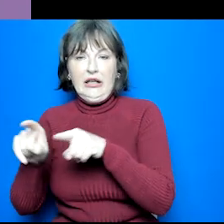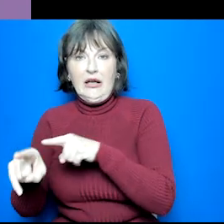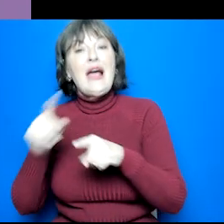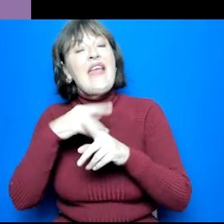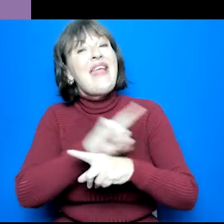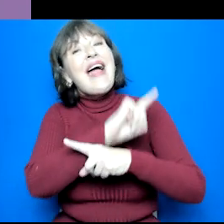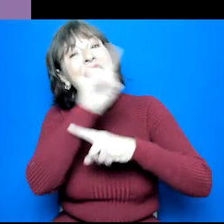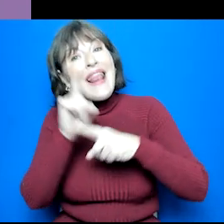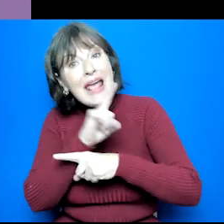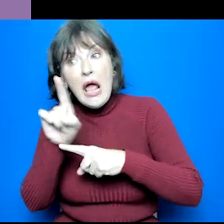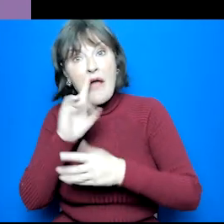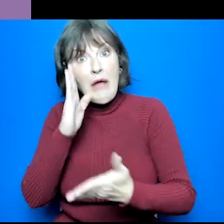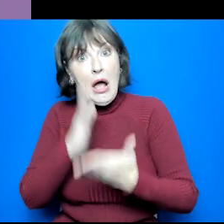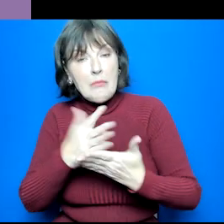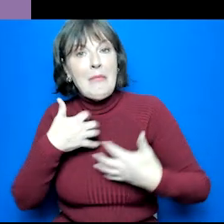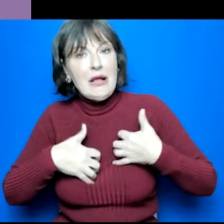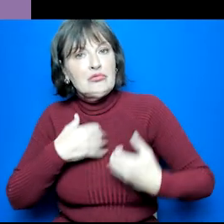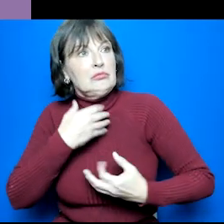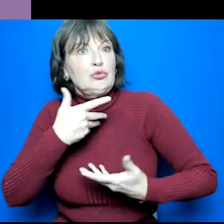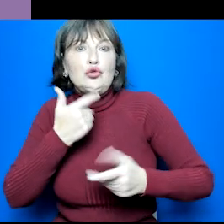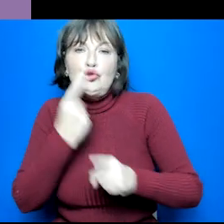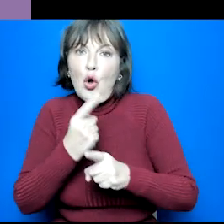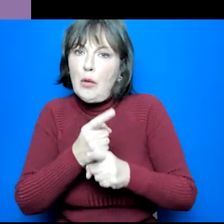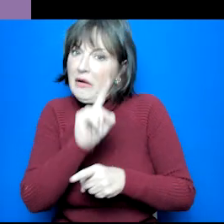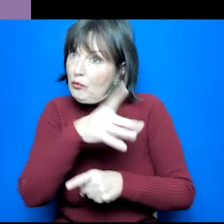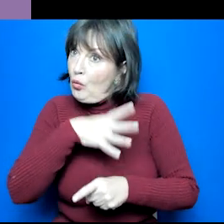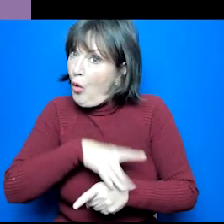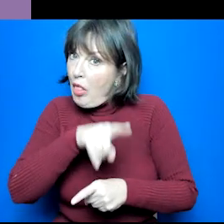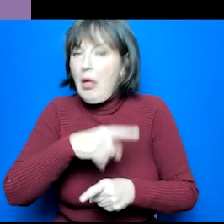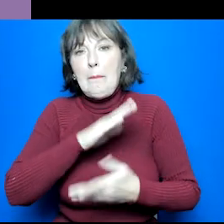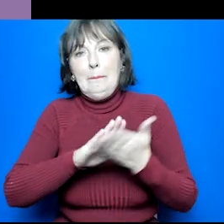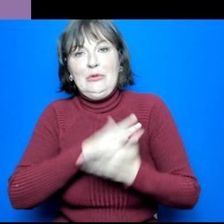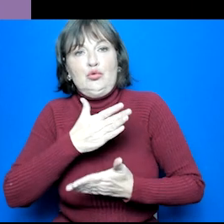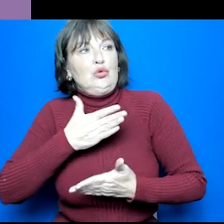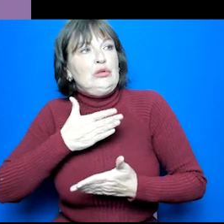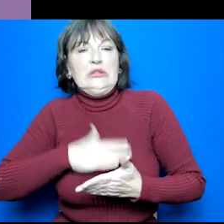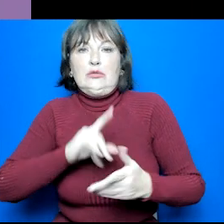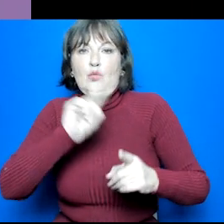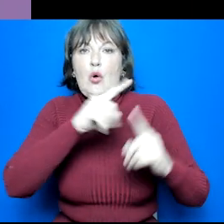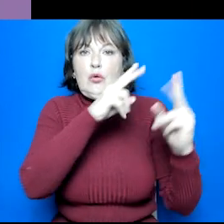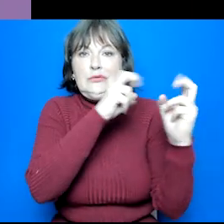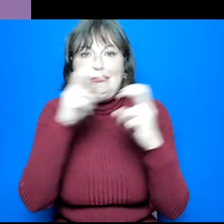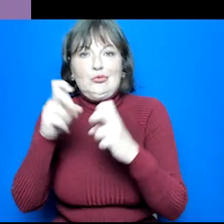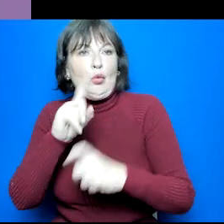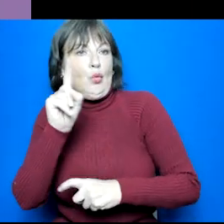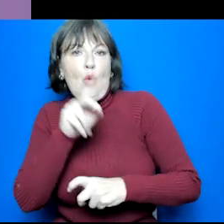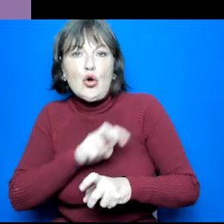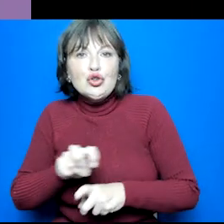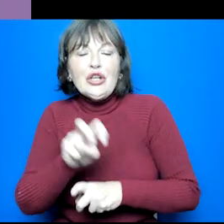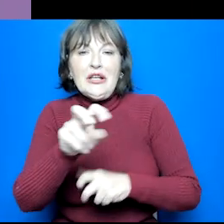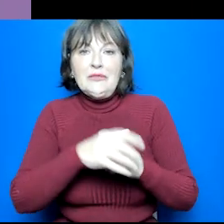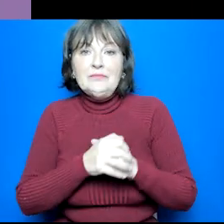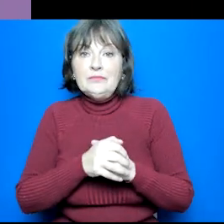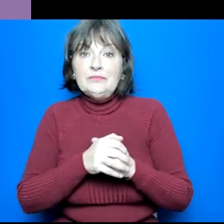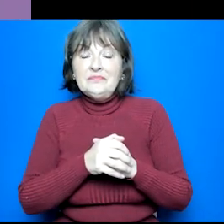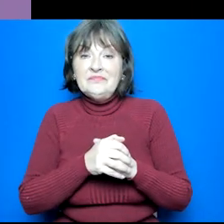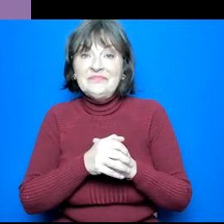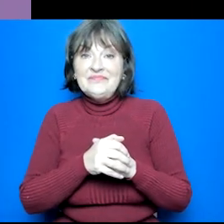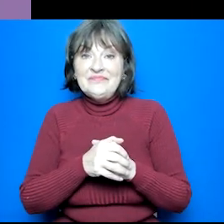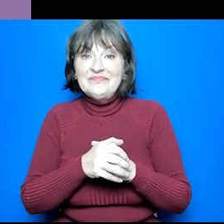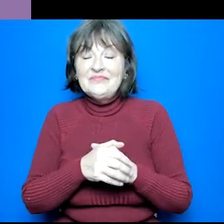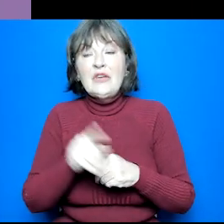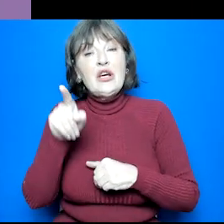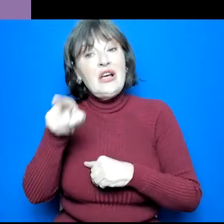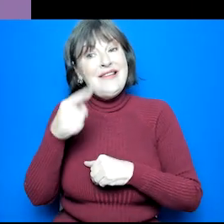to do certain careers as well as think about what kind of work environments may interest them. By taking a mix of subjects